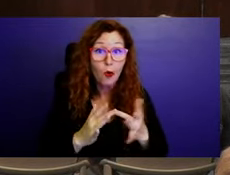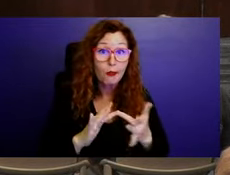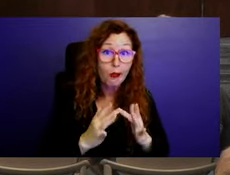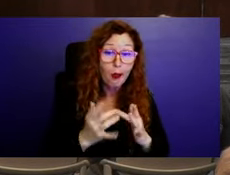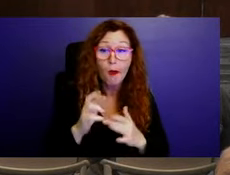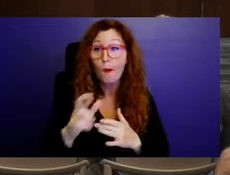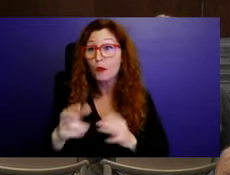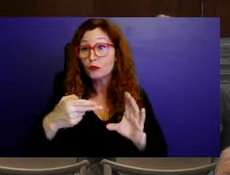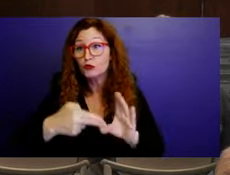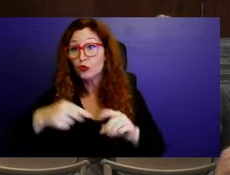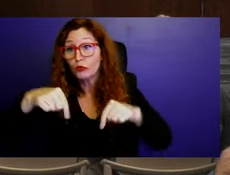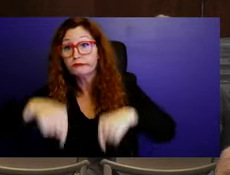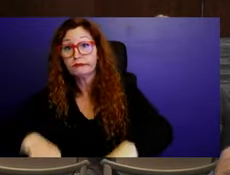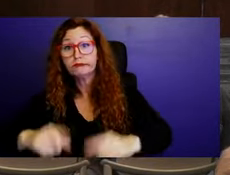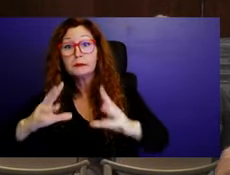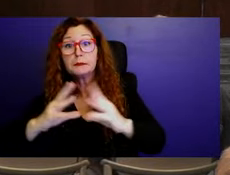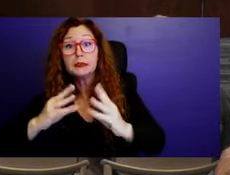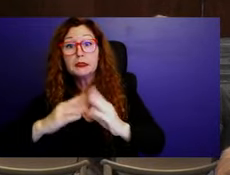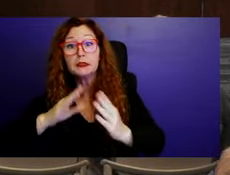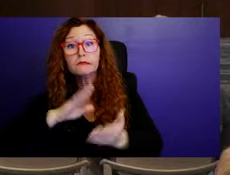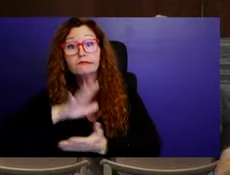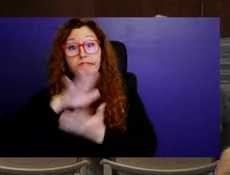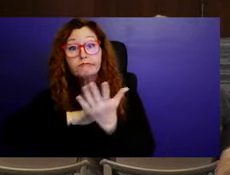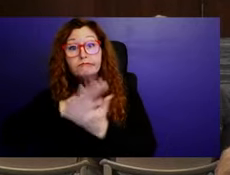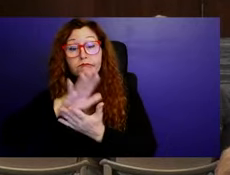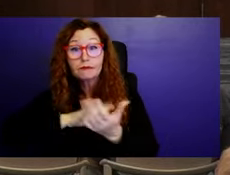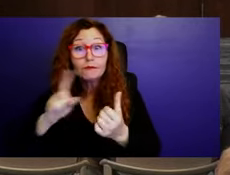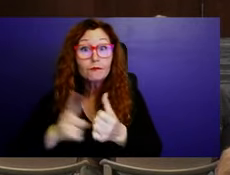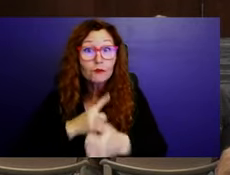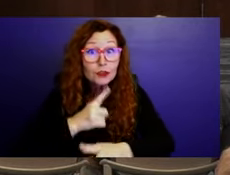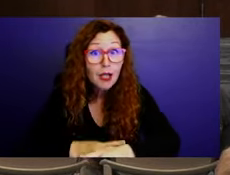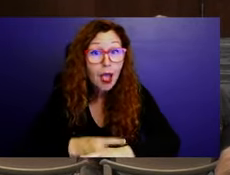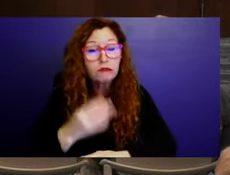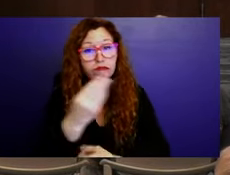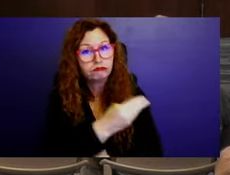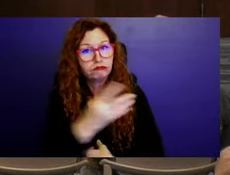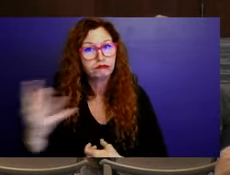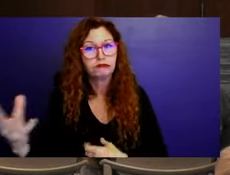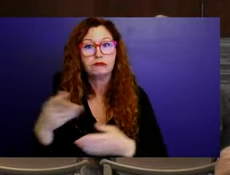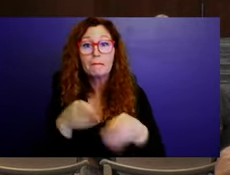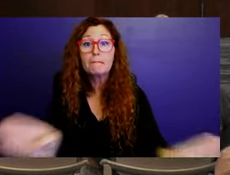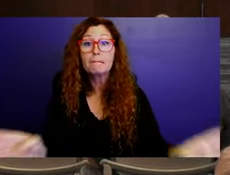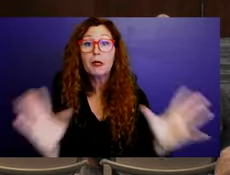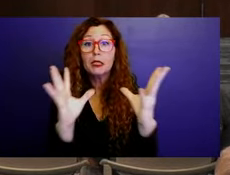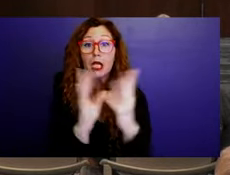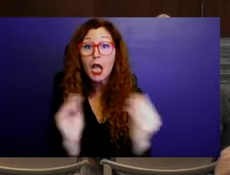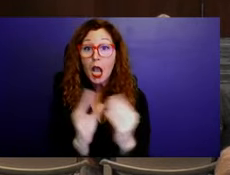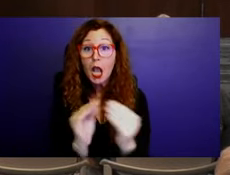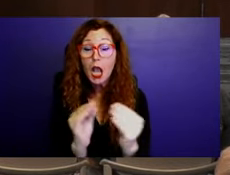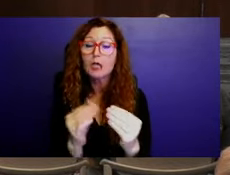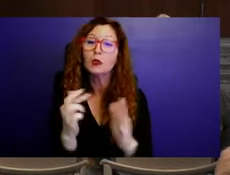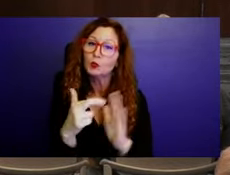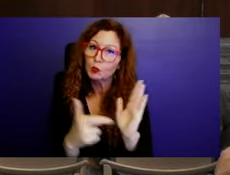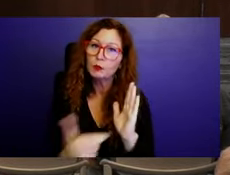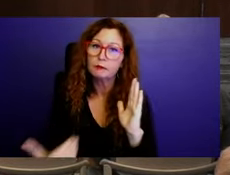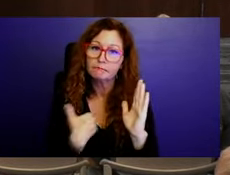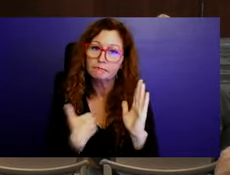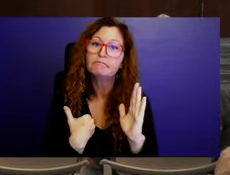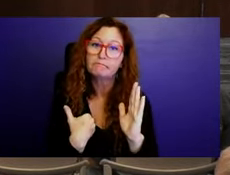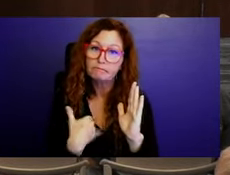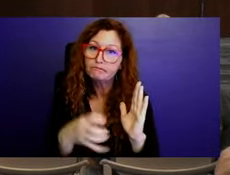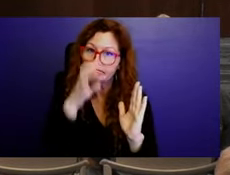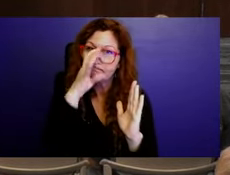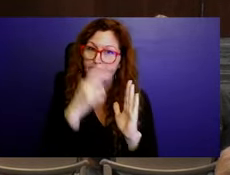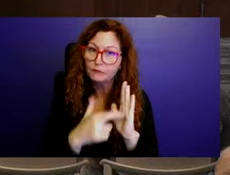three minutes. We have a timer. I'm going to make sure to set that for those of you online. I'll let you know when you have 30 seconds remaining. Comments must be